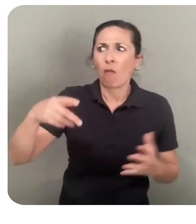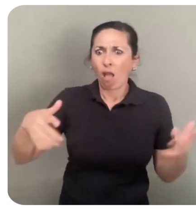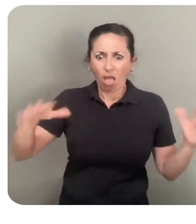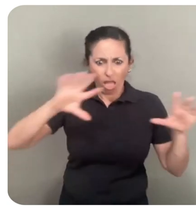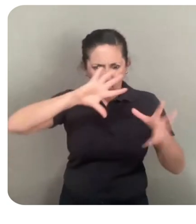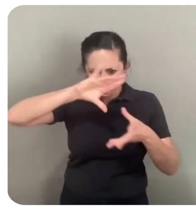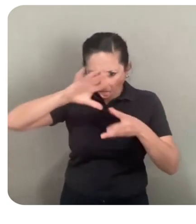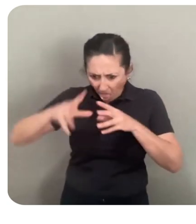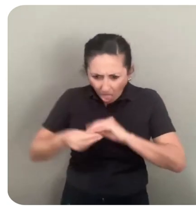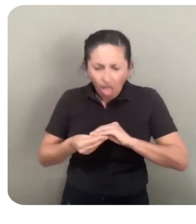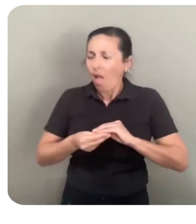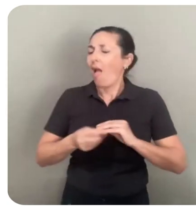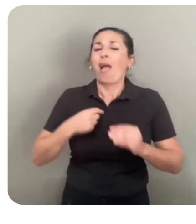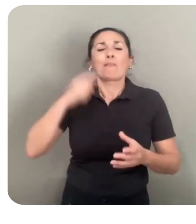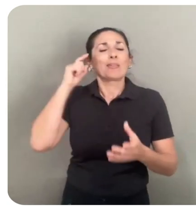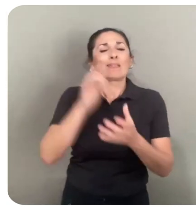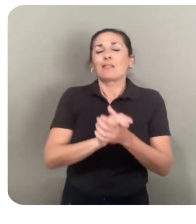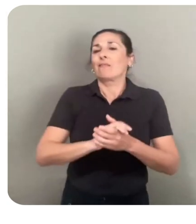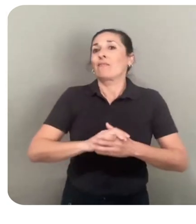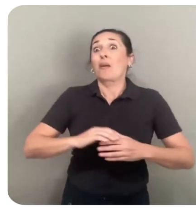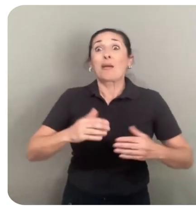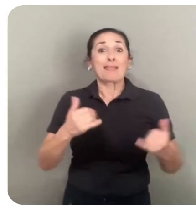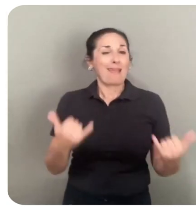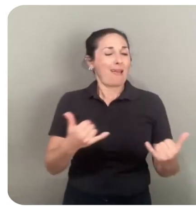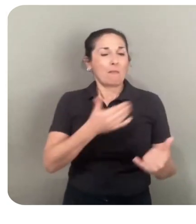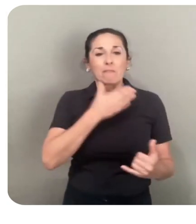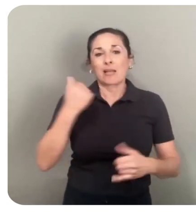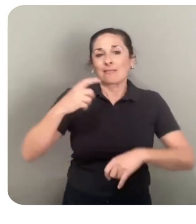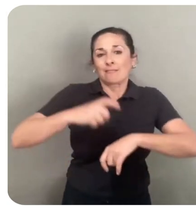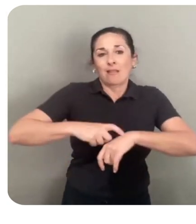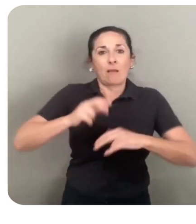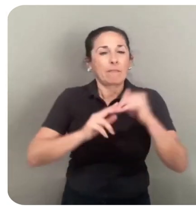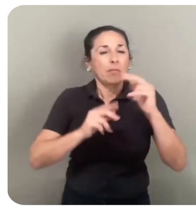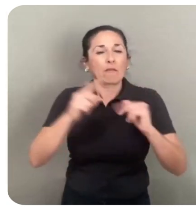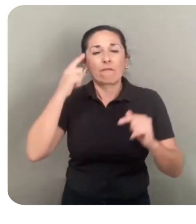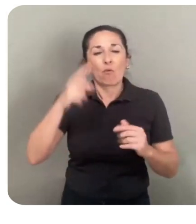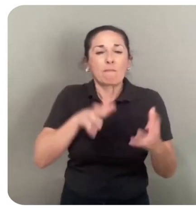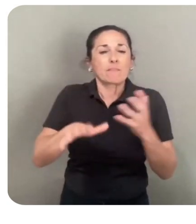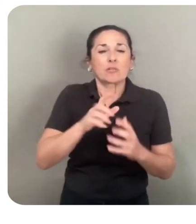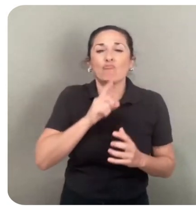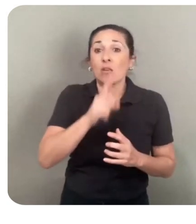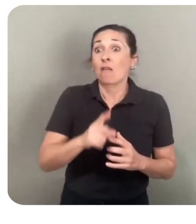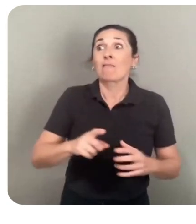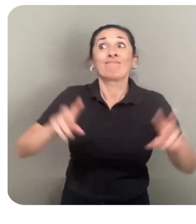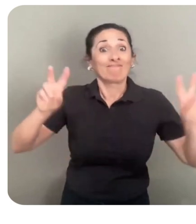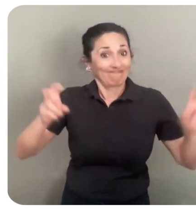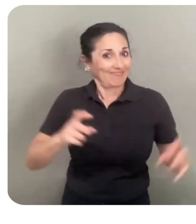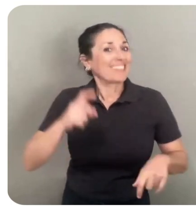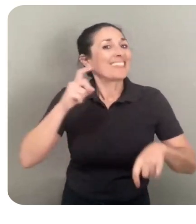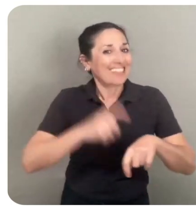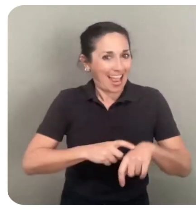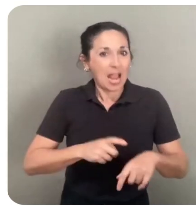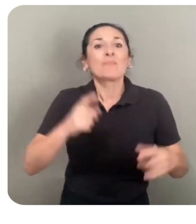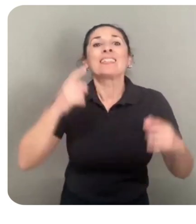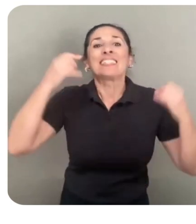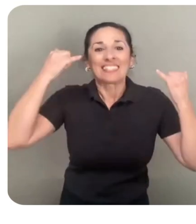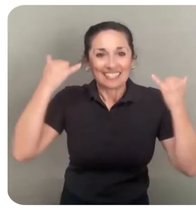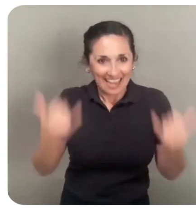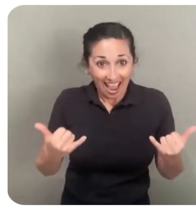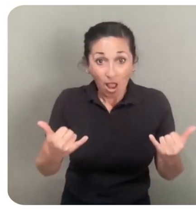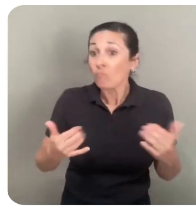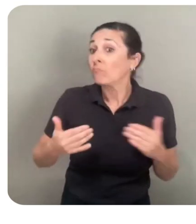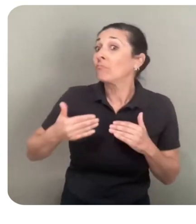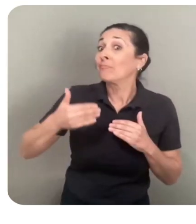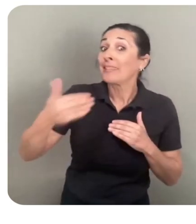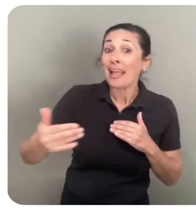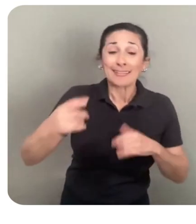there is no better time to start building for mixed reality. The time is now. Next,